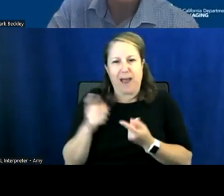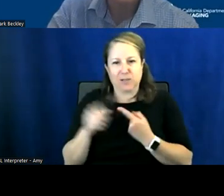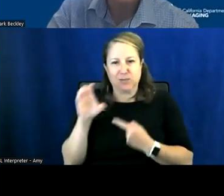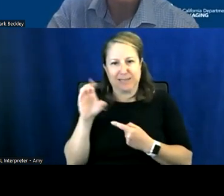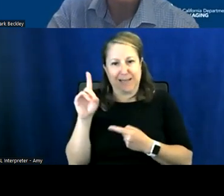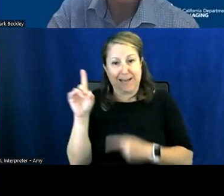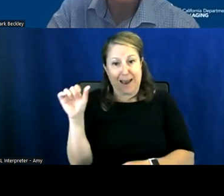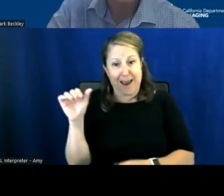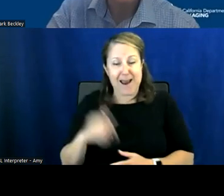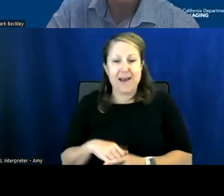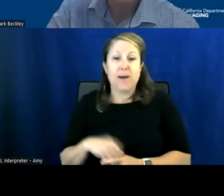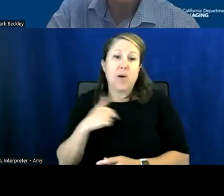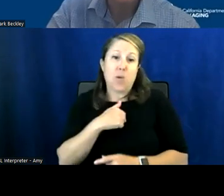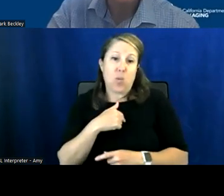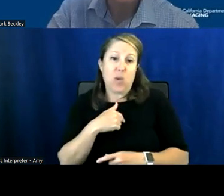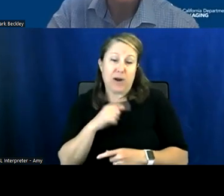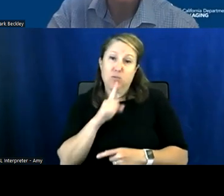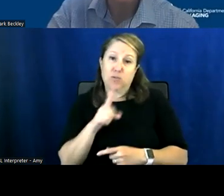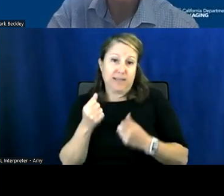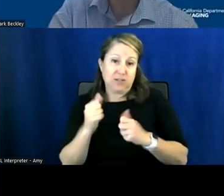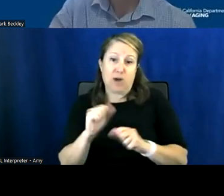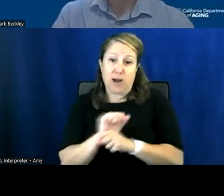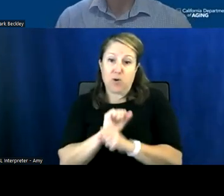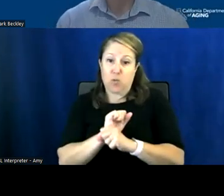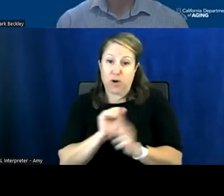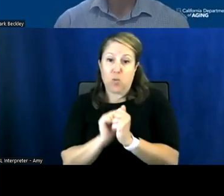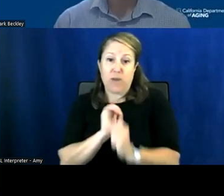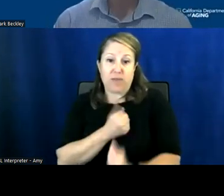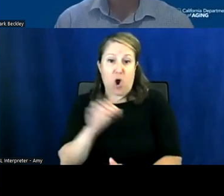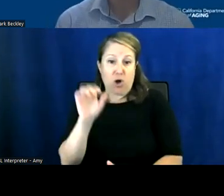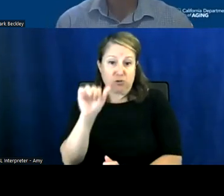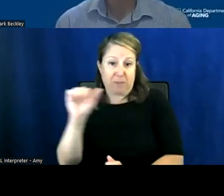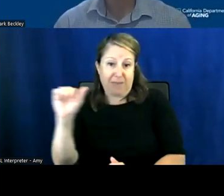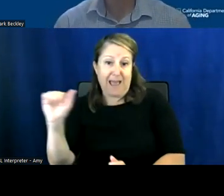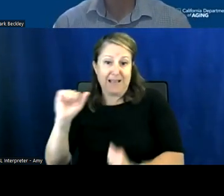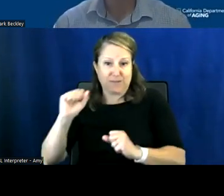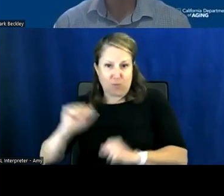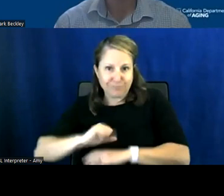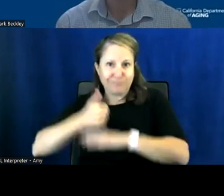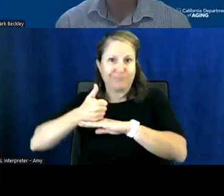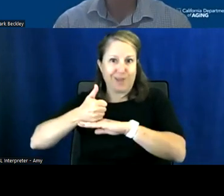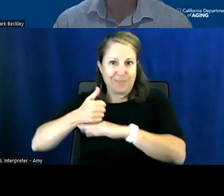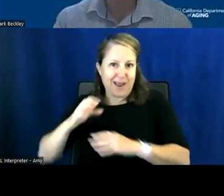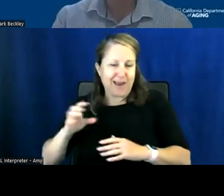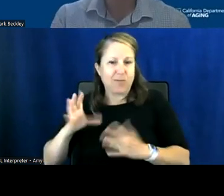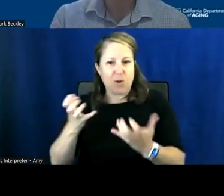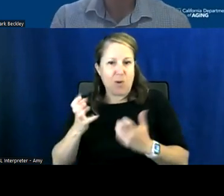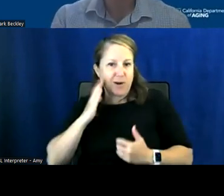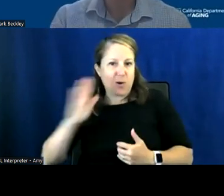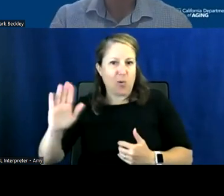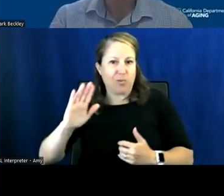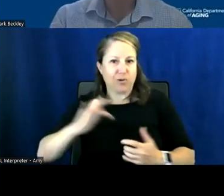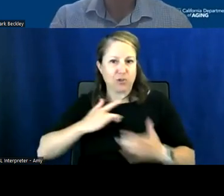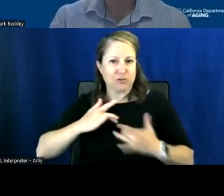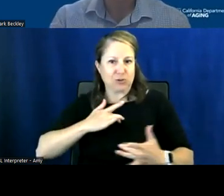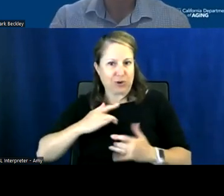a um a very strong attempt to work with our triple a's on standing these up and and to hear these concerns and issues at the